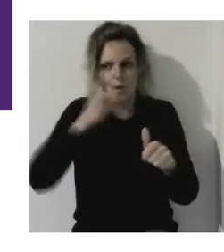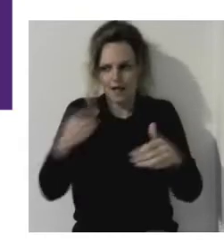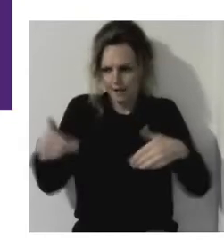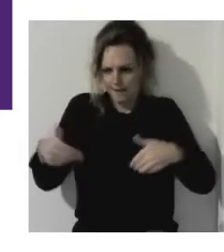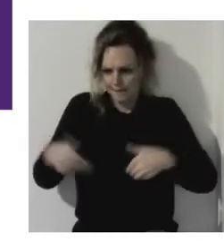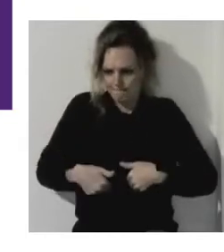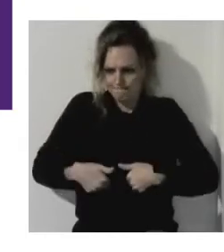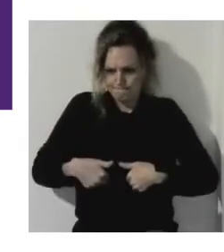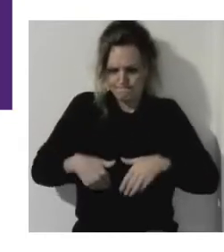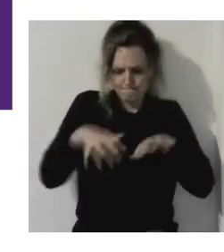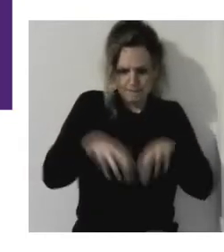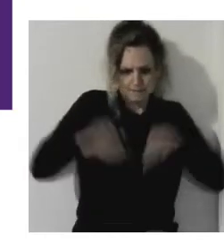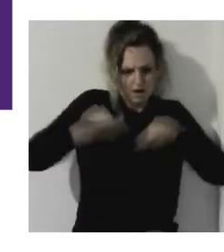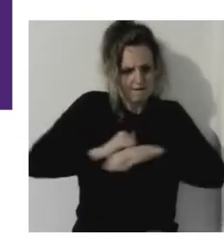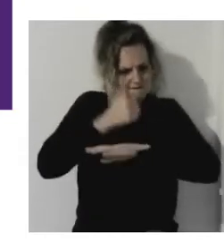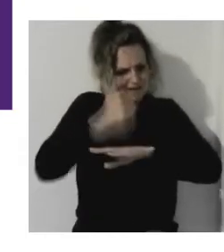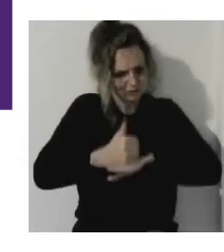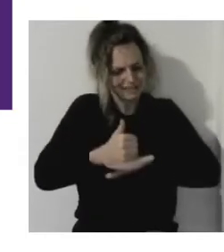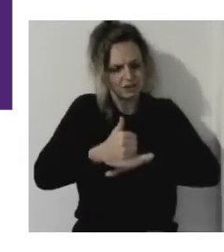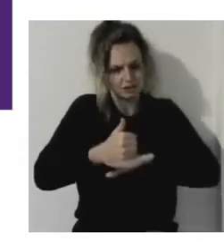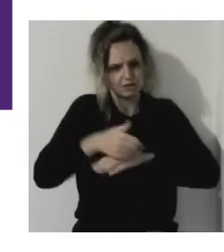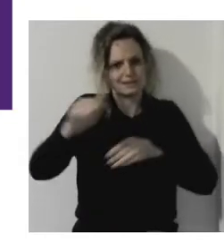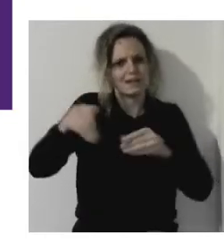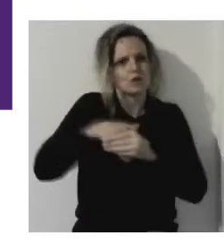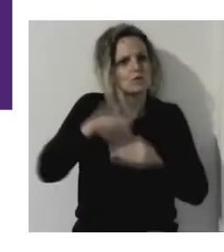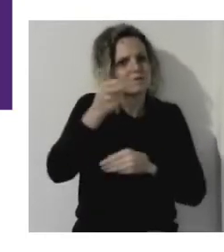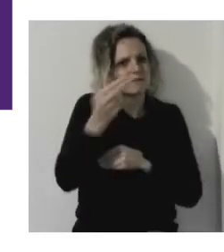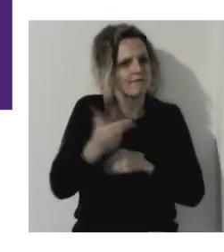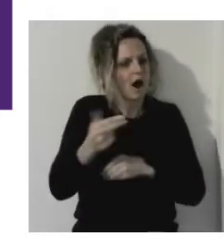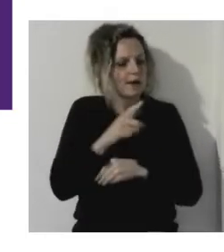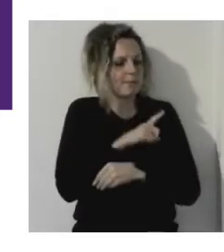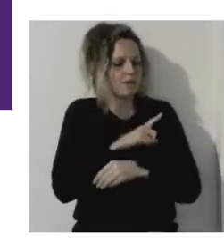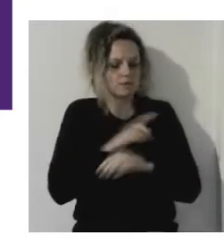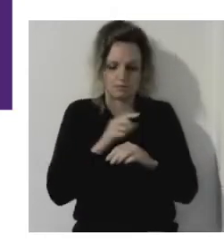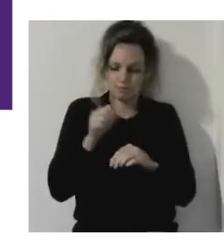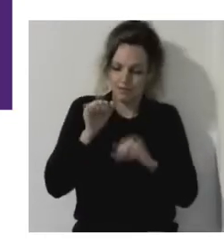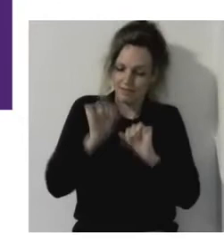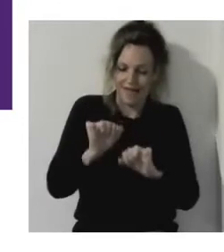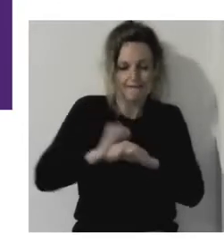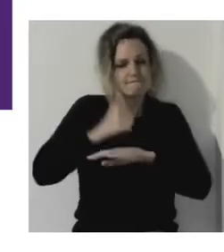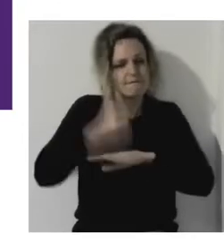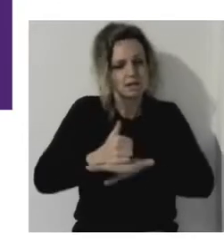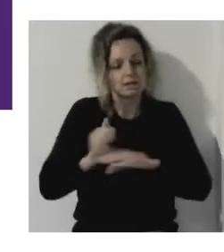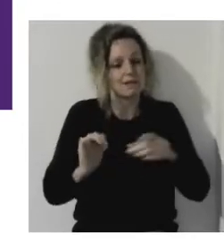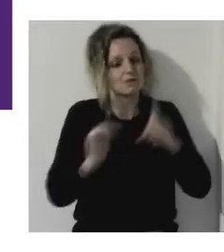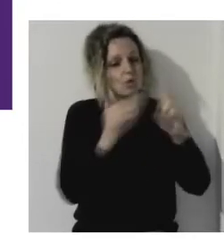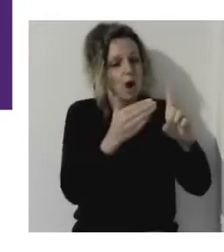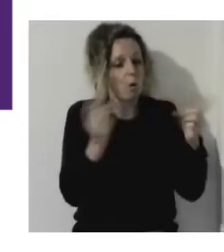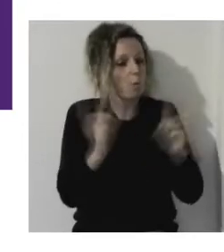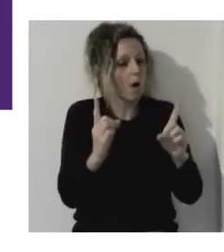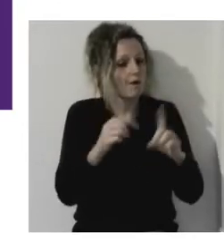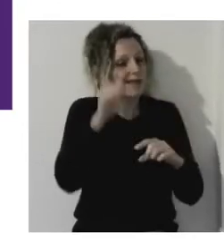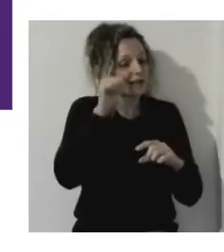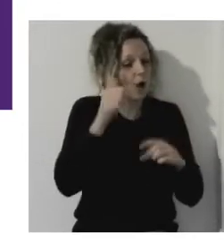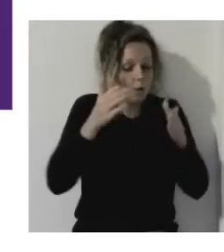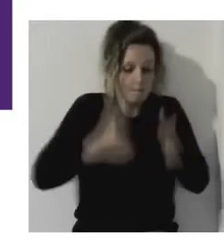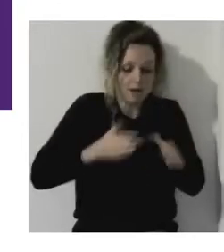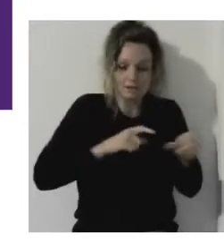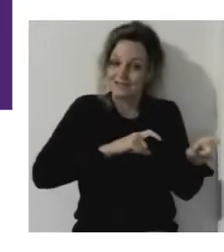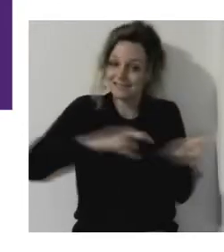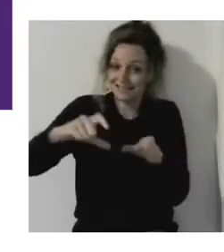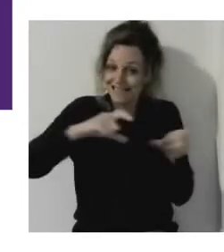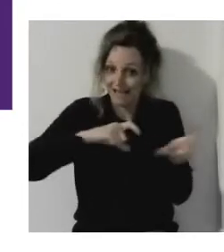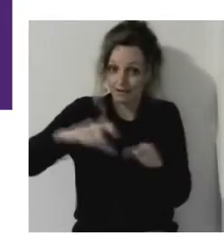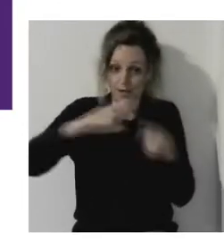they are like the fundamentals on, on equality. Uh, you know, they know they have to be sustainable. So it's a lot of the things that we want to have an outcome